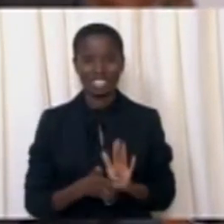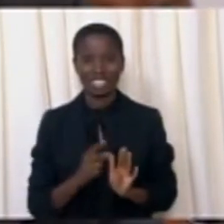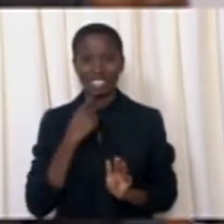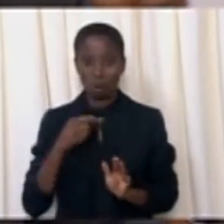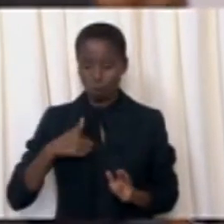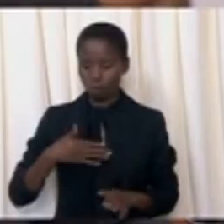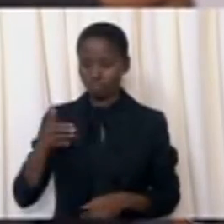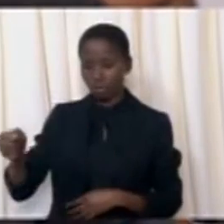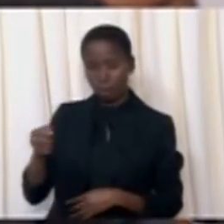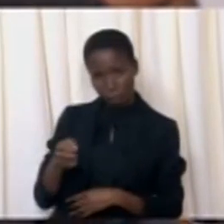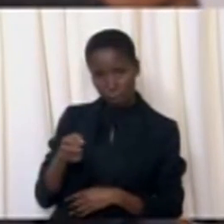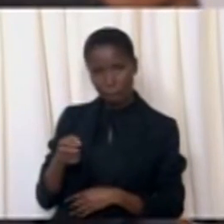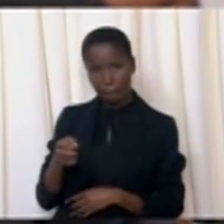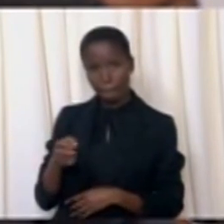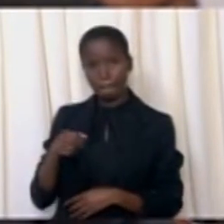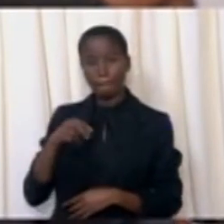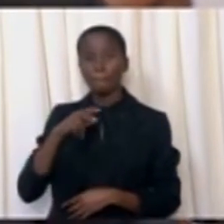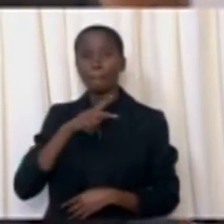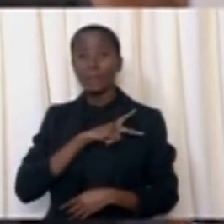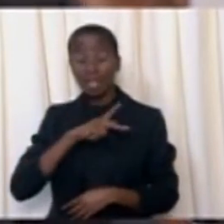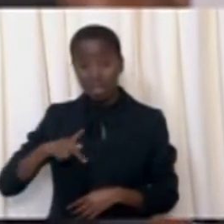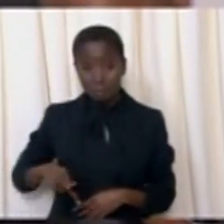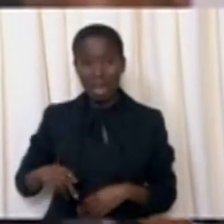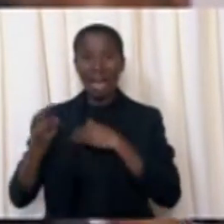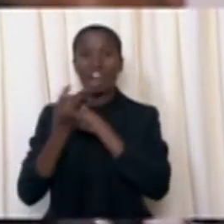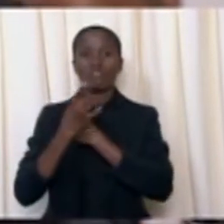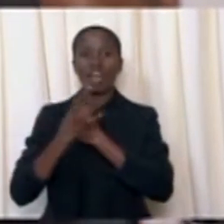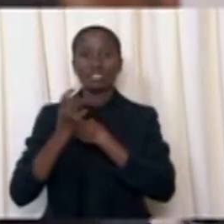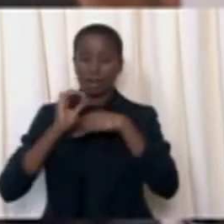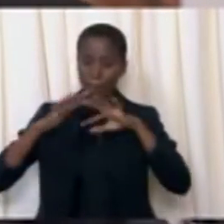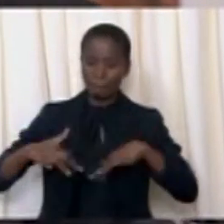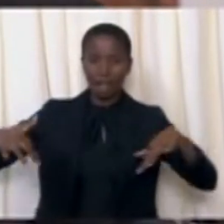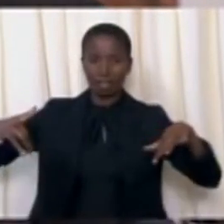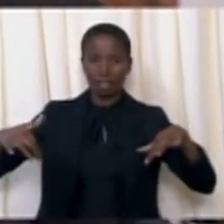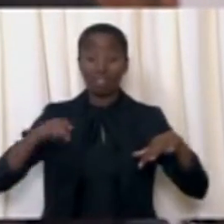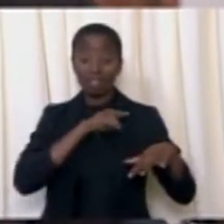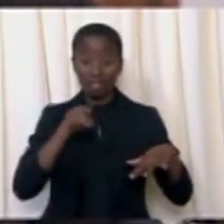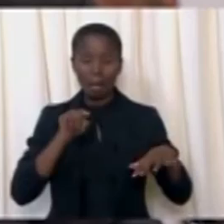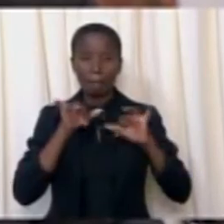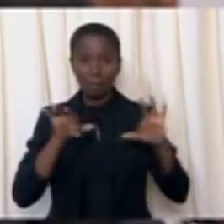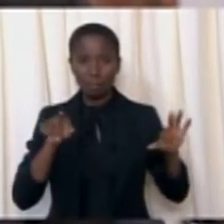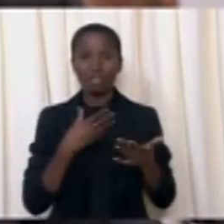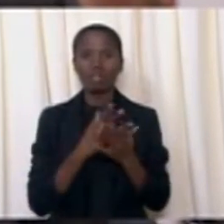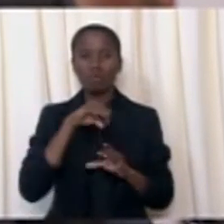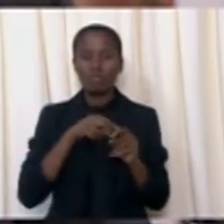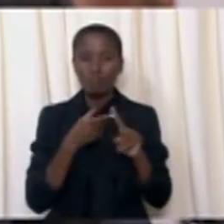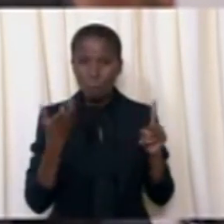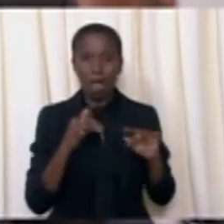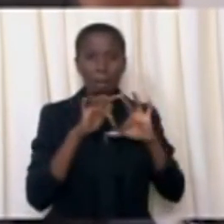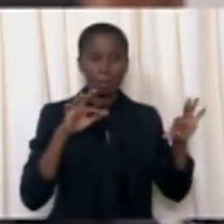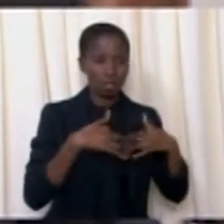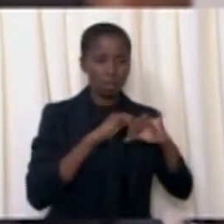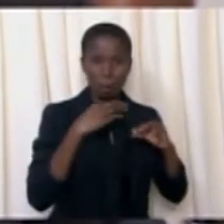Premier's Economic Advisory Panel which are made of the following interpreters, experts, experts